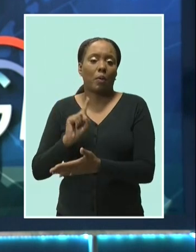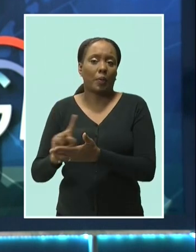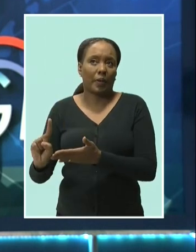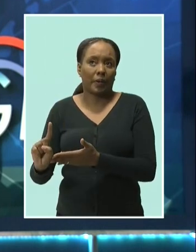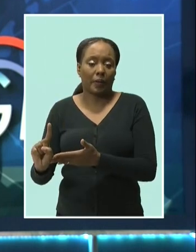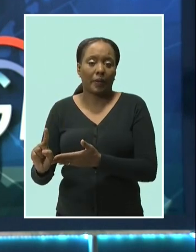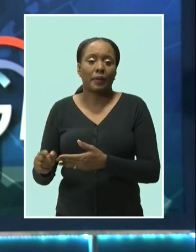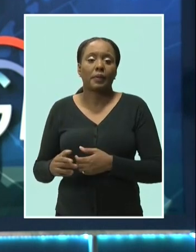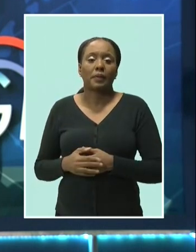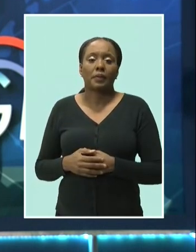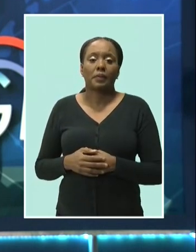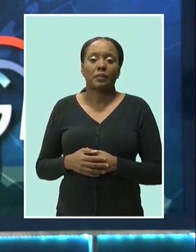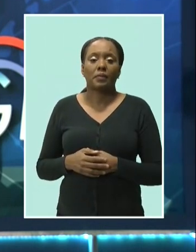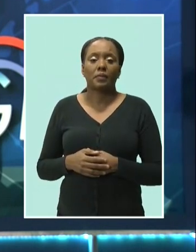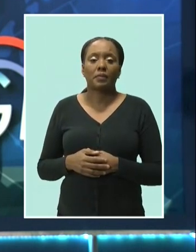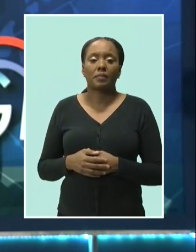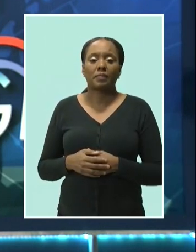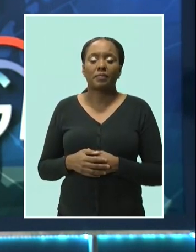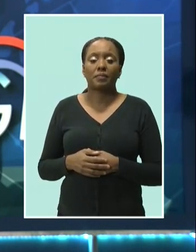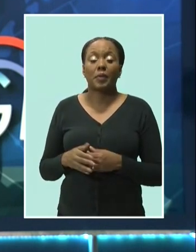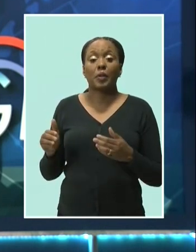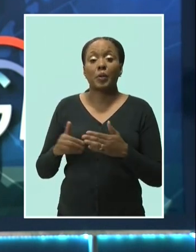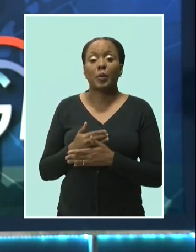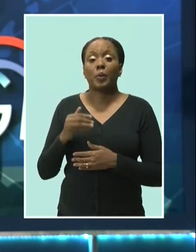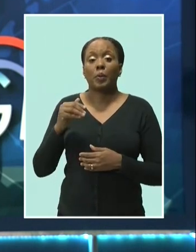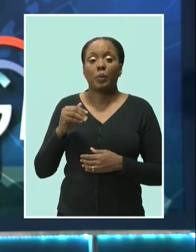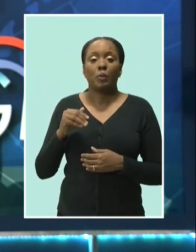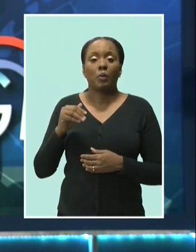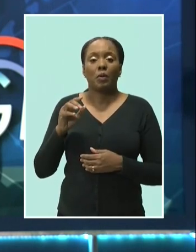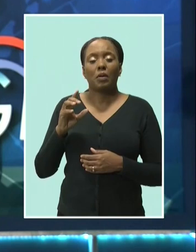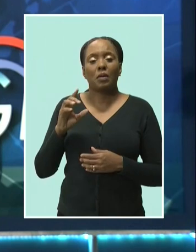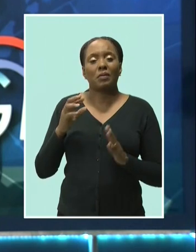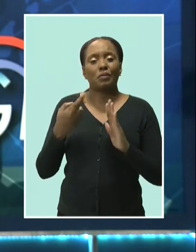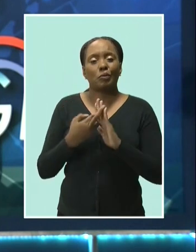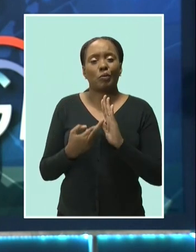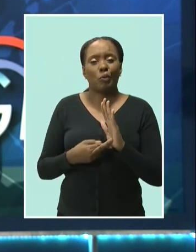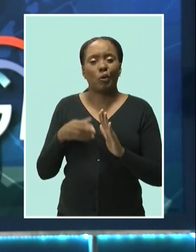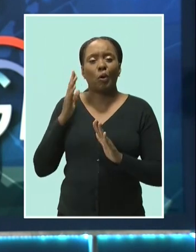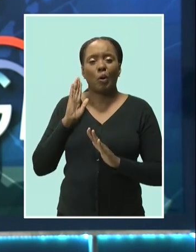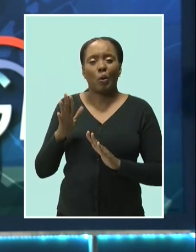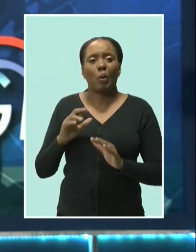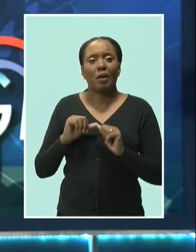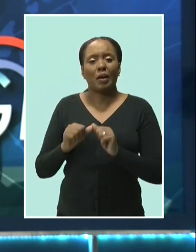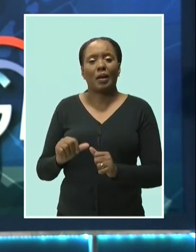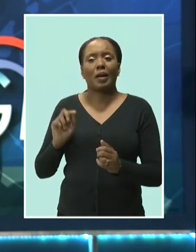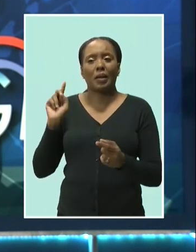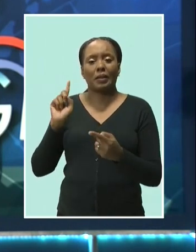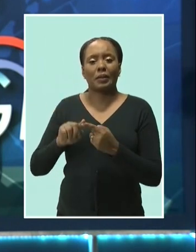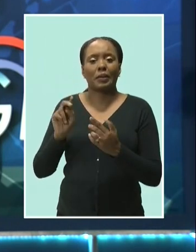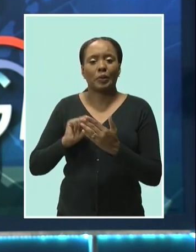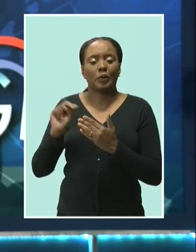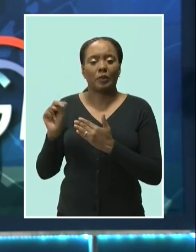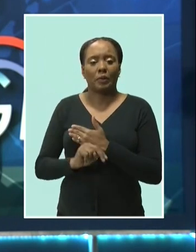curfew directive, which comes into effect today, the current curfew will be in place until November 15th.